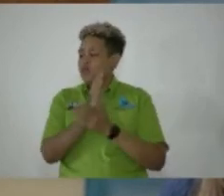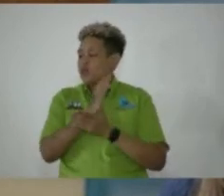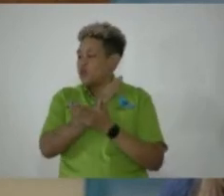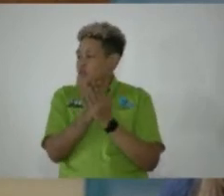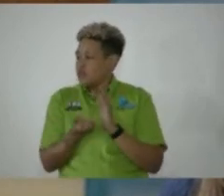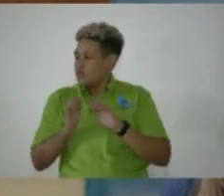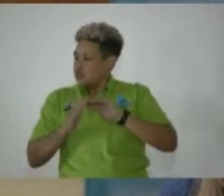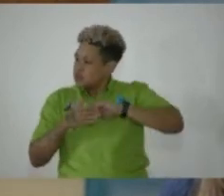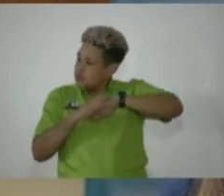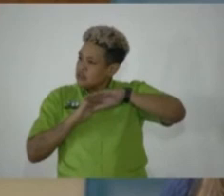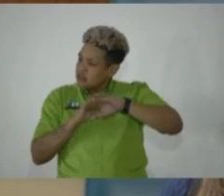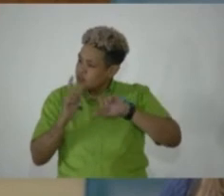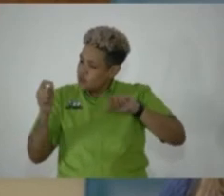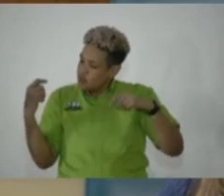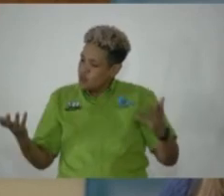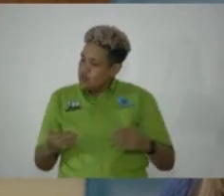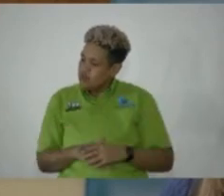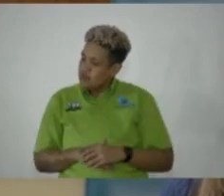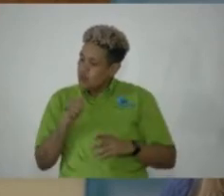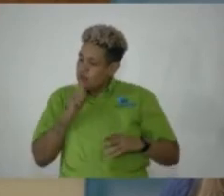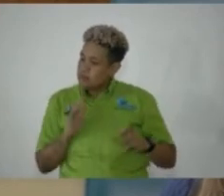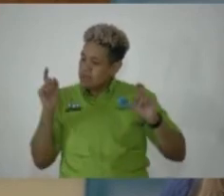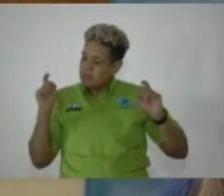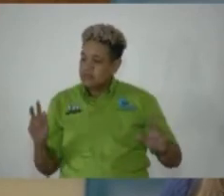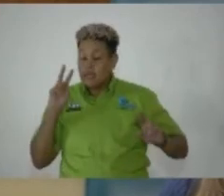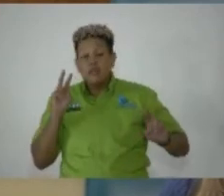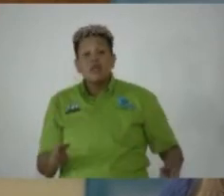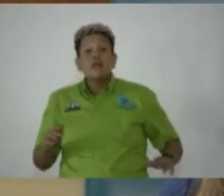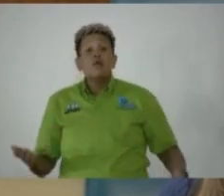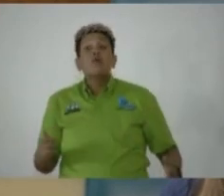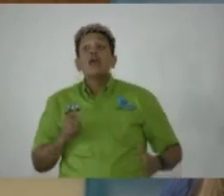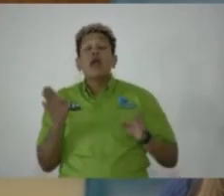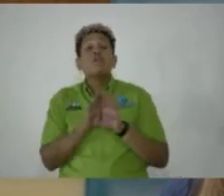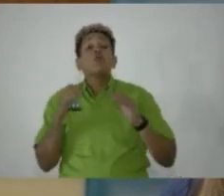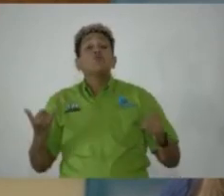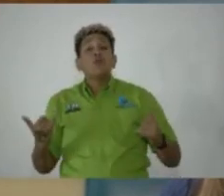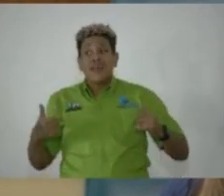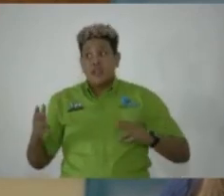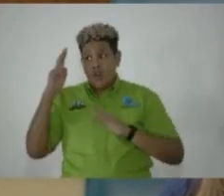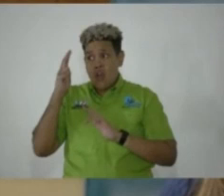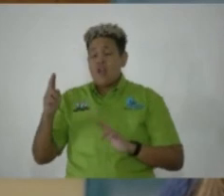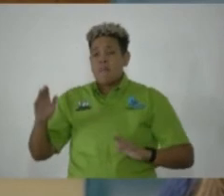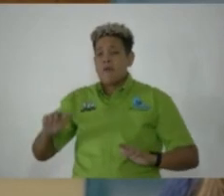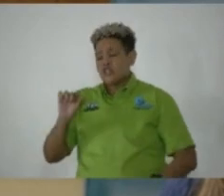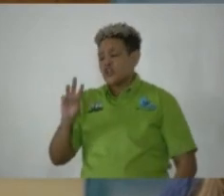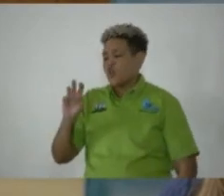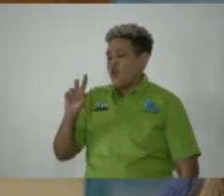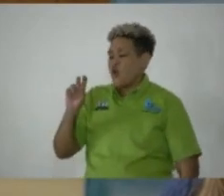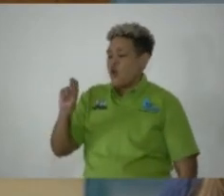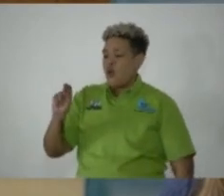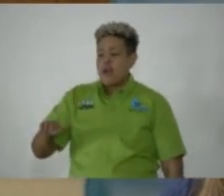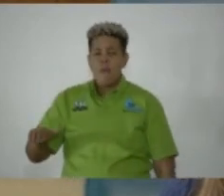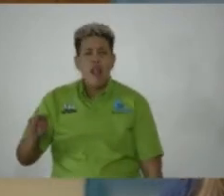the island. And so, Madam Speaker, I close today in this Honorable George William Gordon House